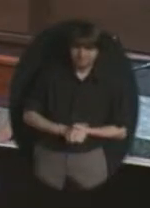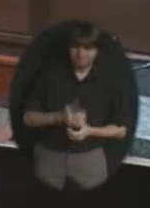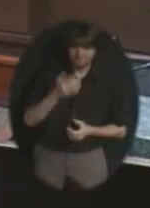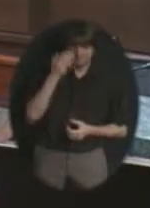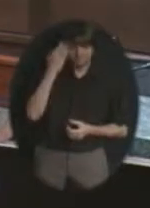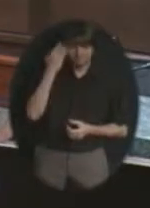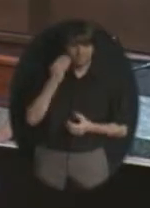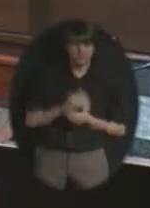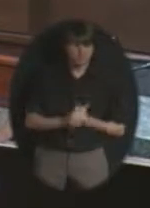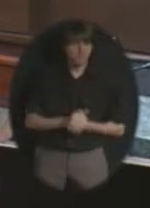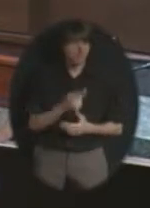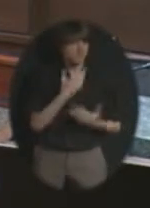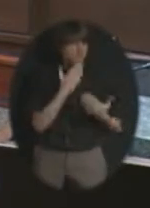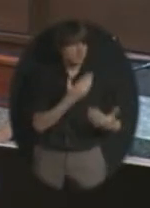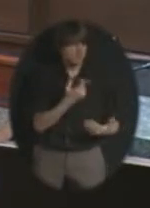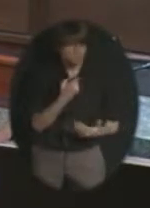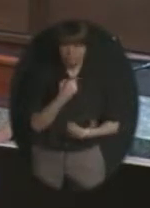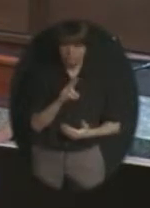thank you Dr. Bray